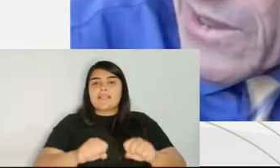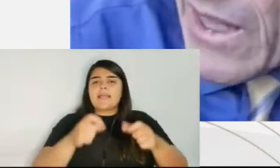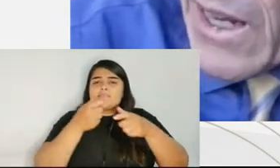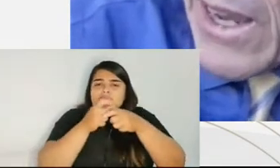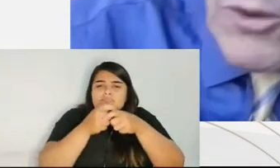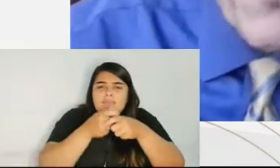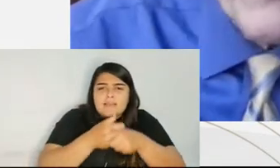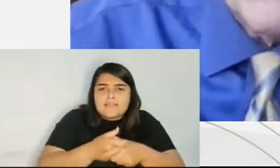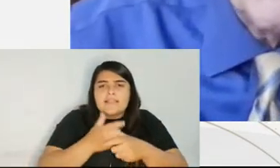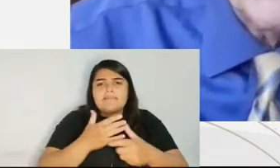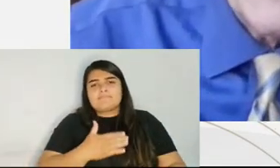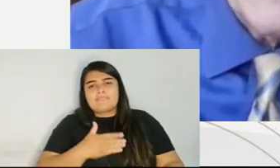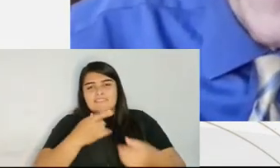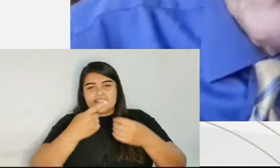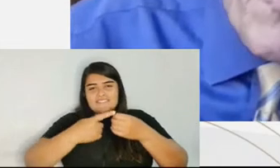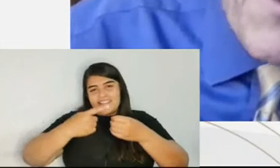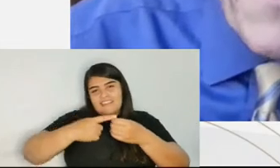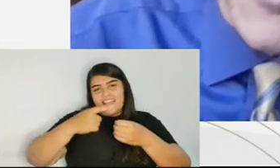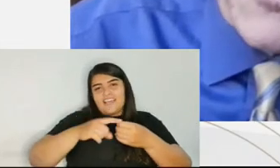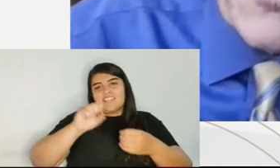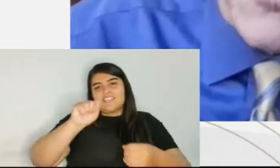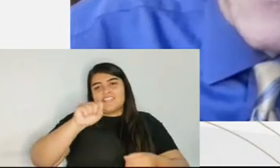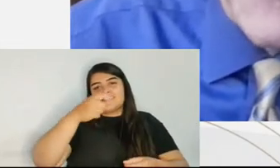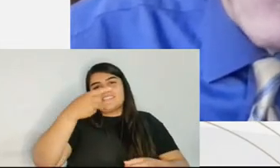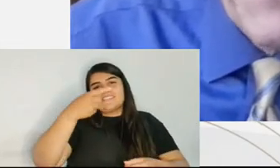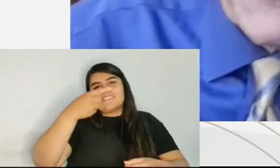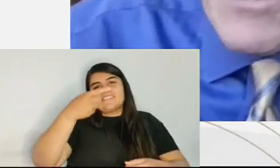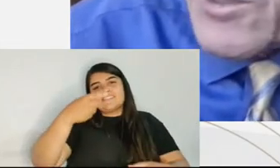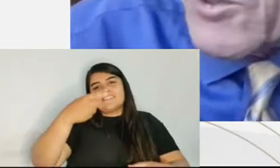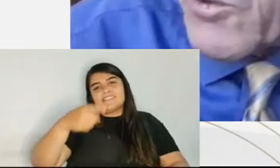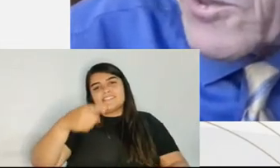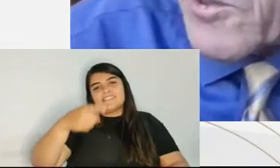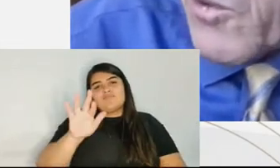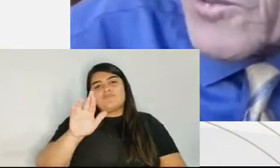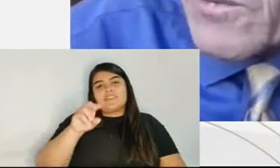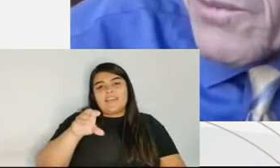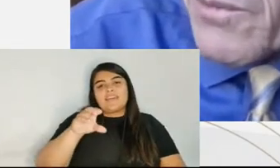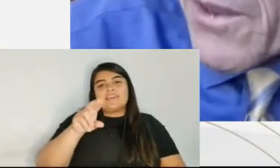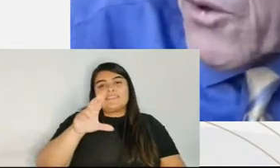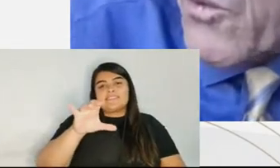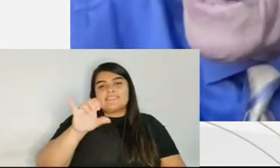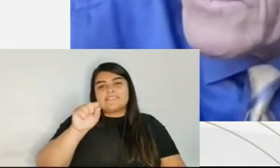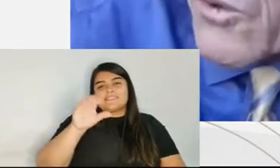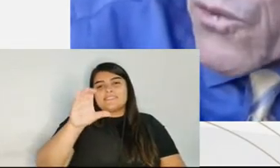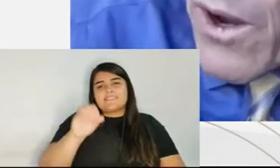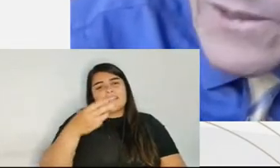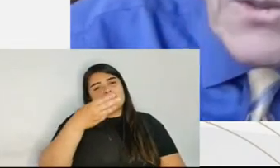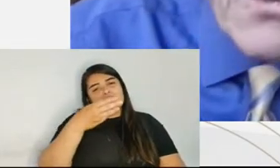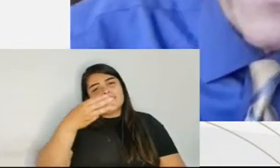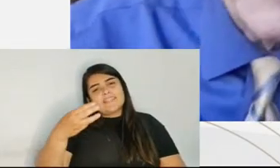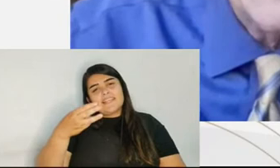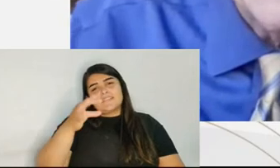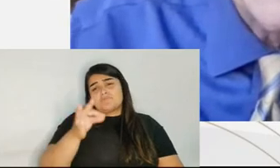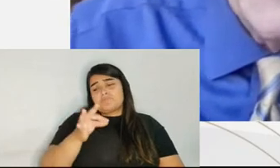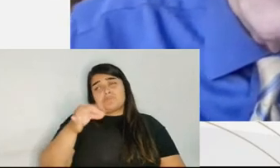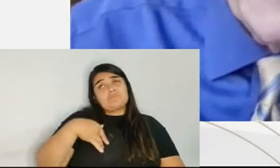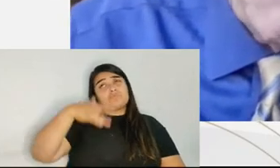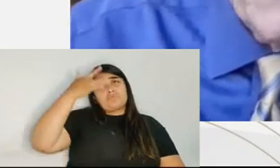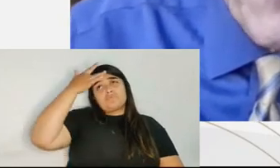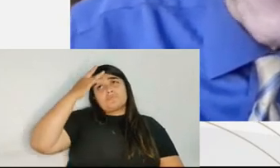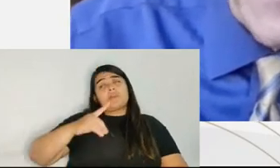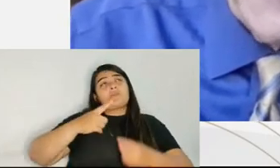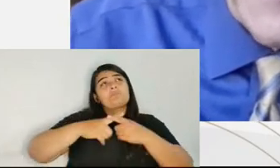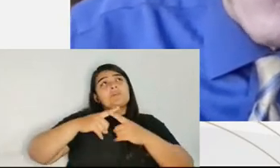at only 33%. I don't know why that's true, but it's an interesting question. But otherwise, across the United States,